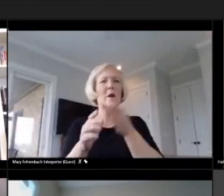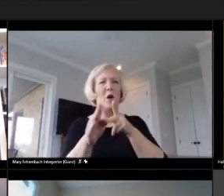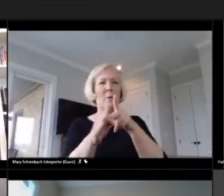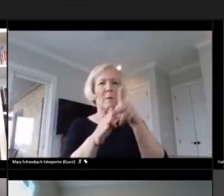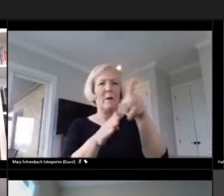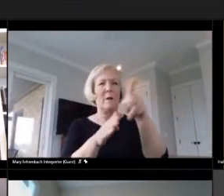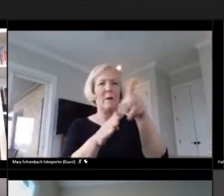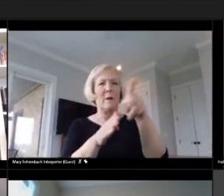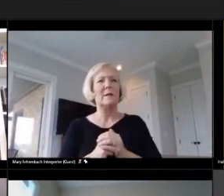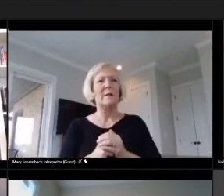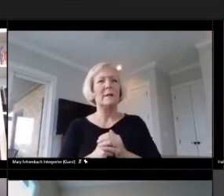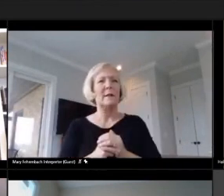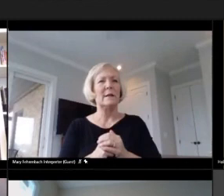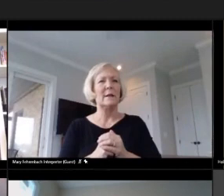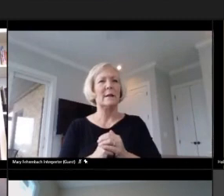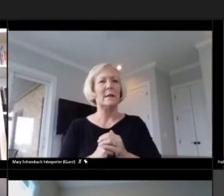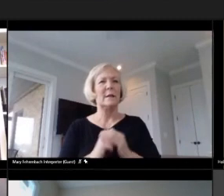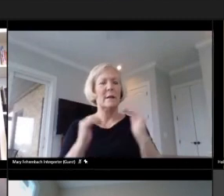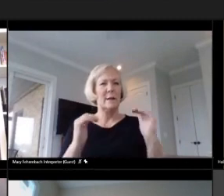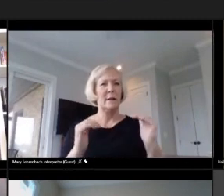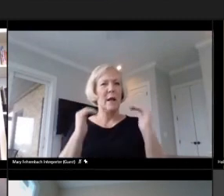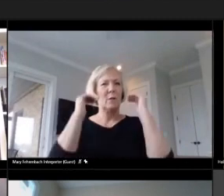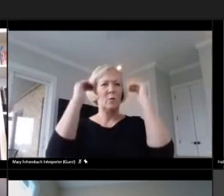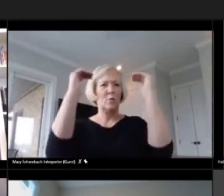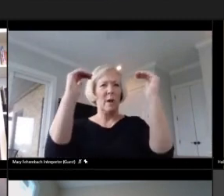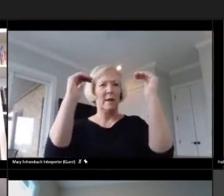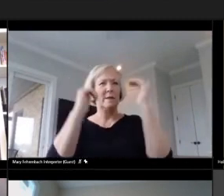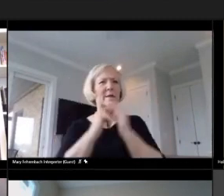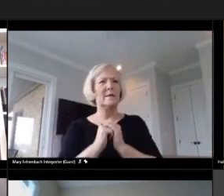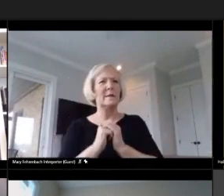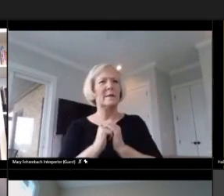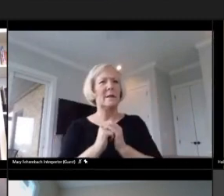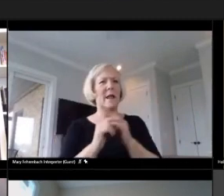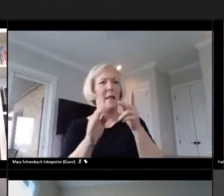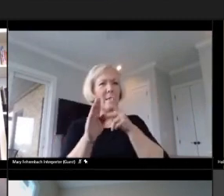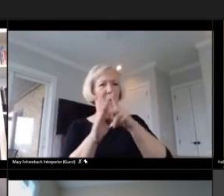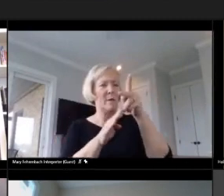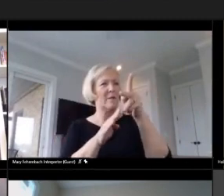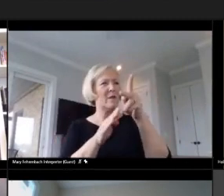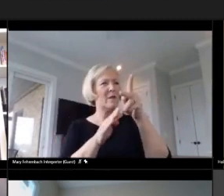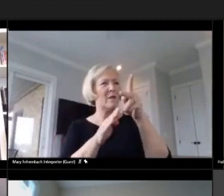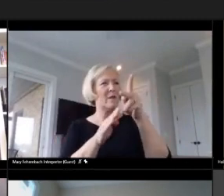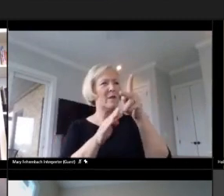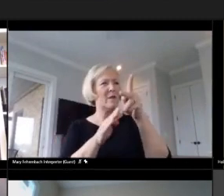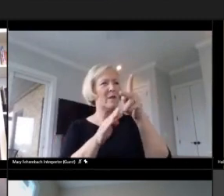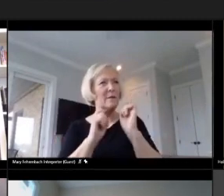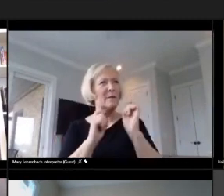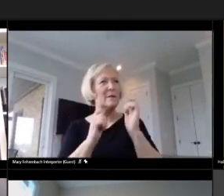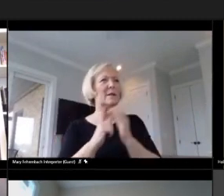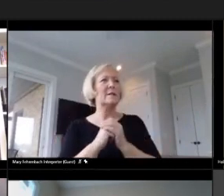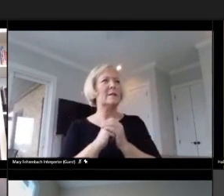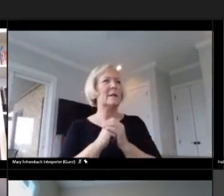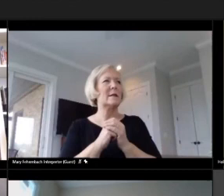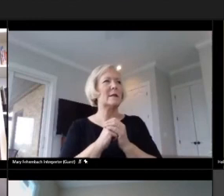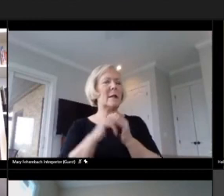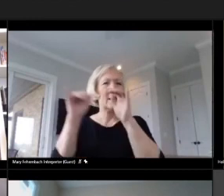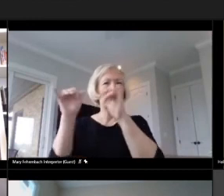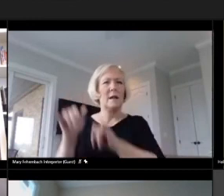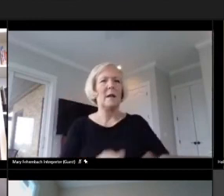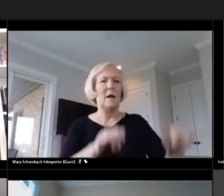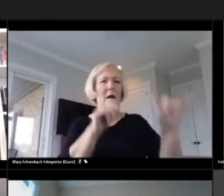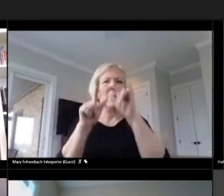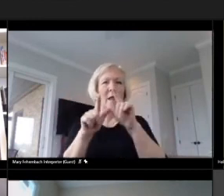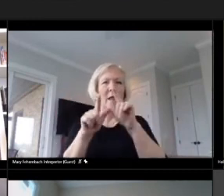up the professionalism that gives us the common language and